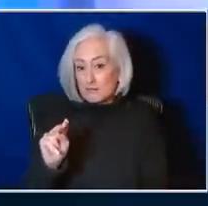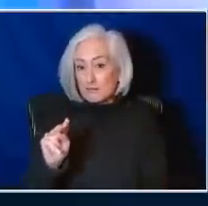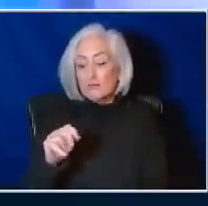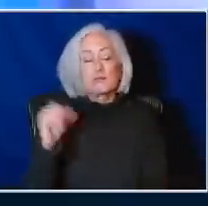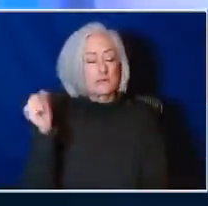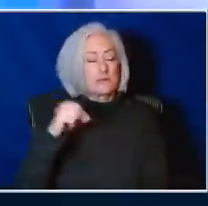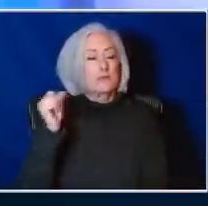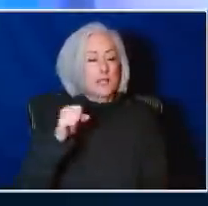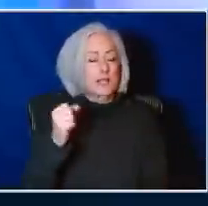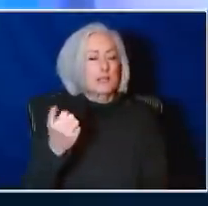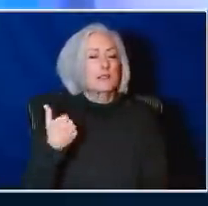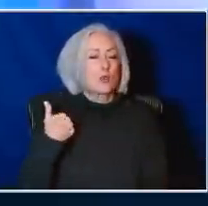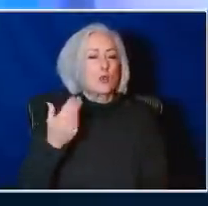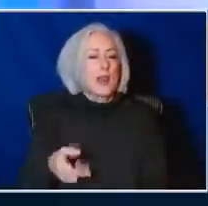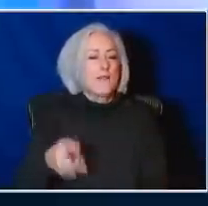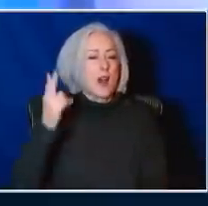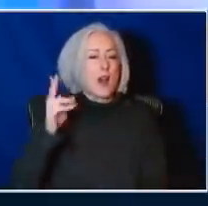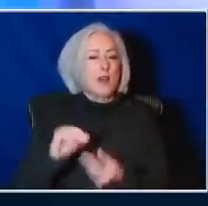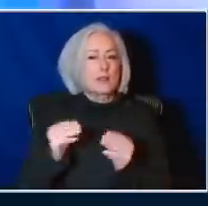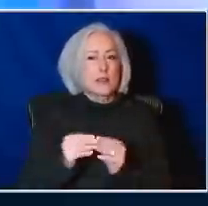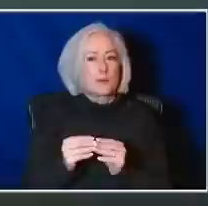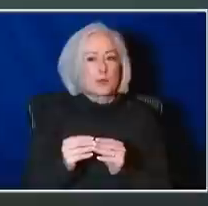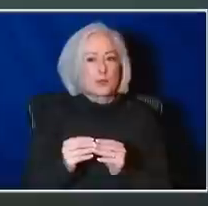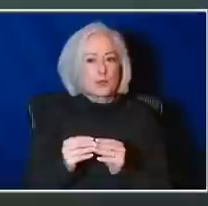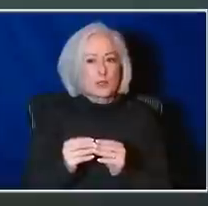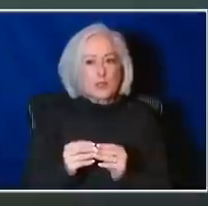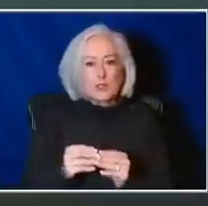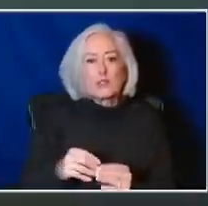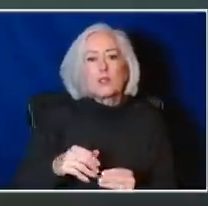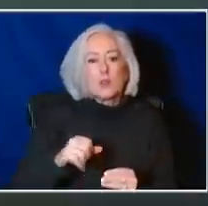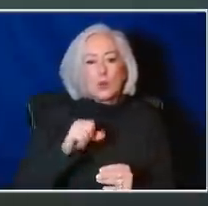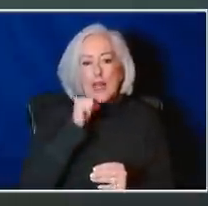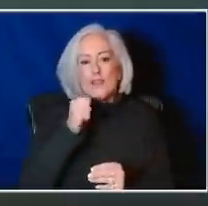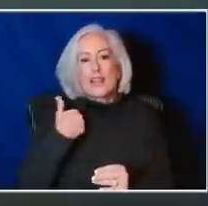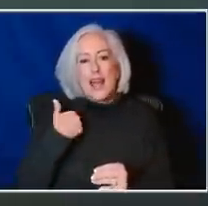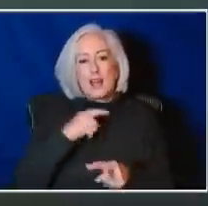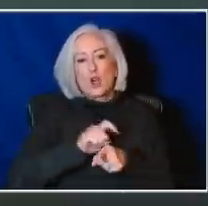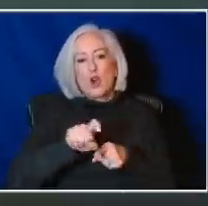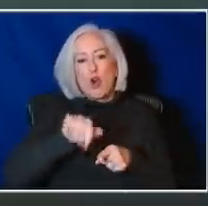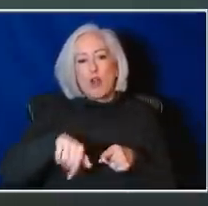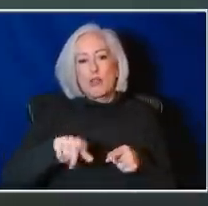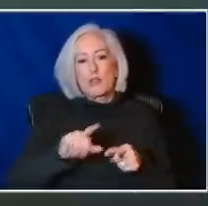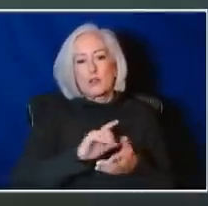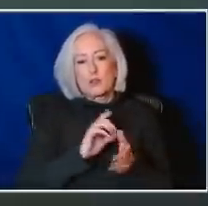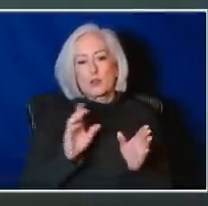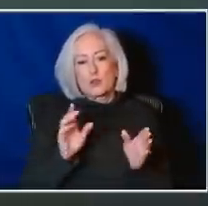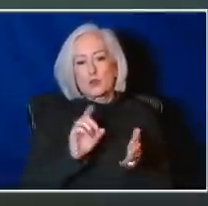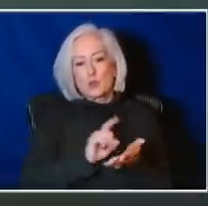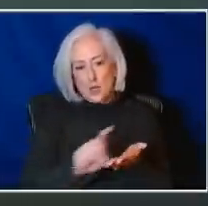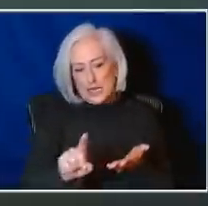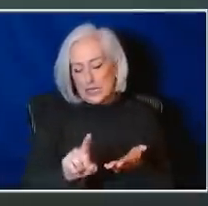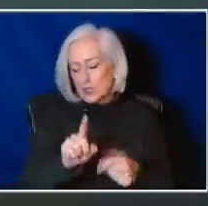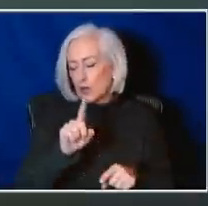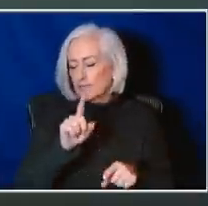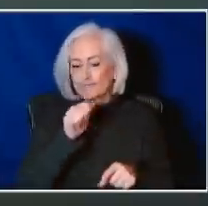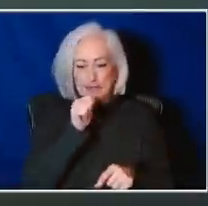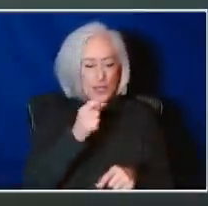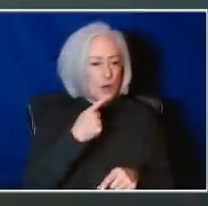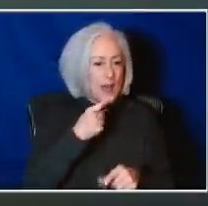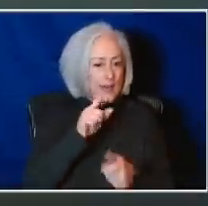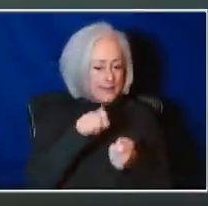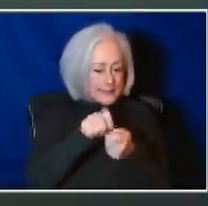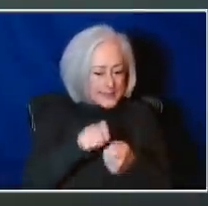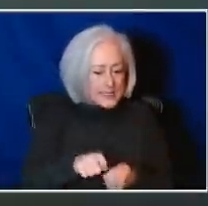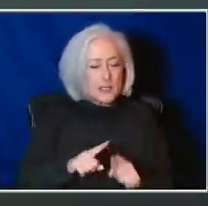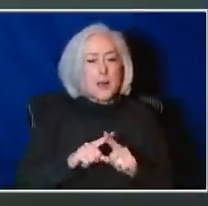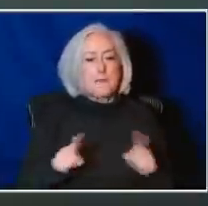is higher. I mean, I can't, we haven't had our CMO call this week, so I can't be real specific, although we'll try and get our